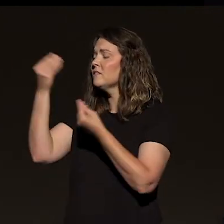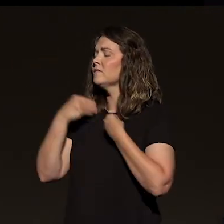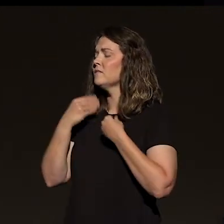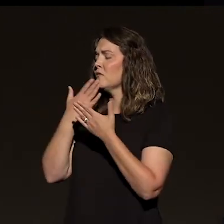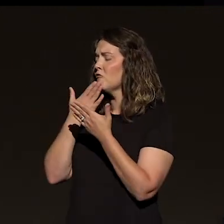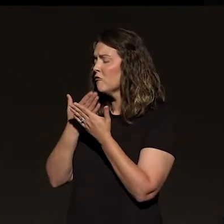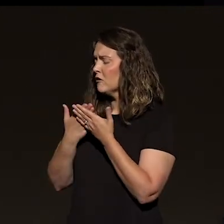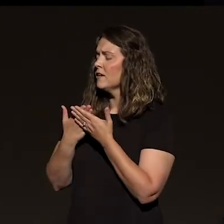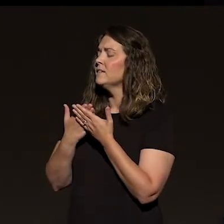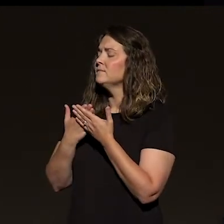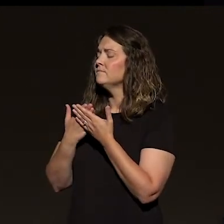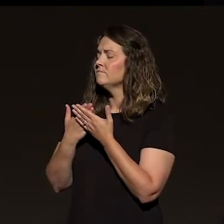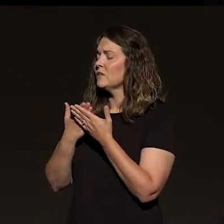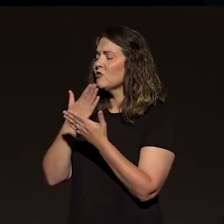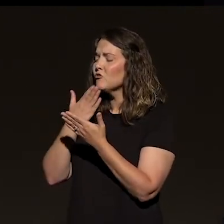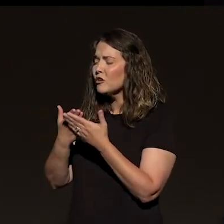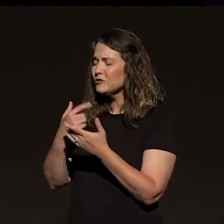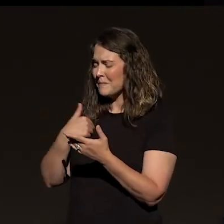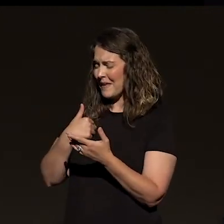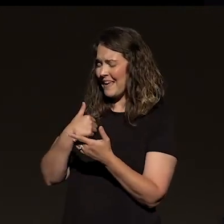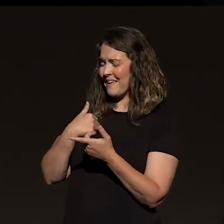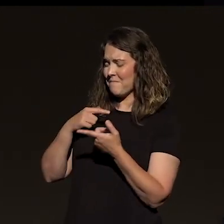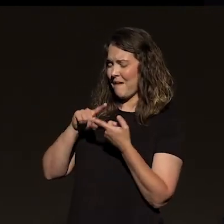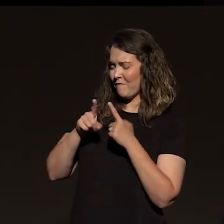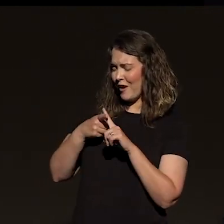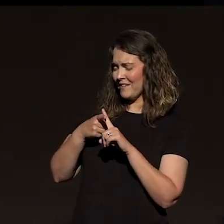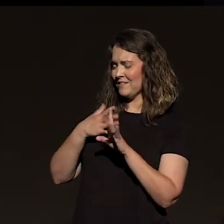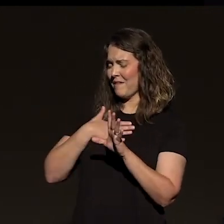friends. You've been good to my family. I thank you.